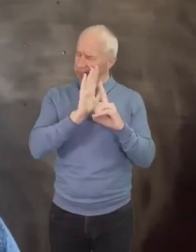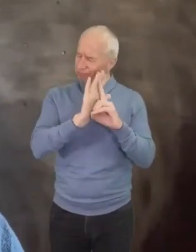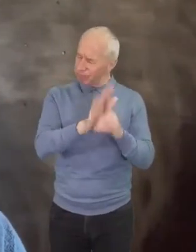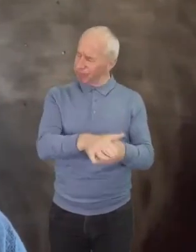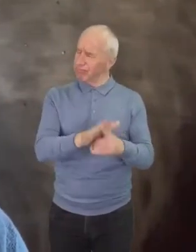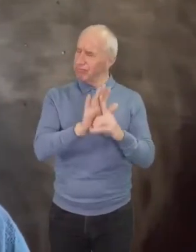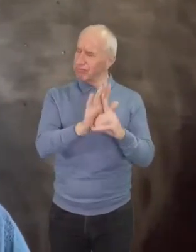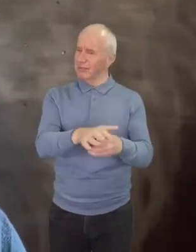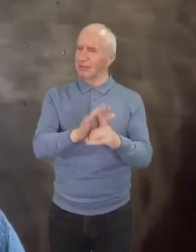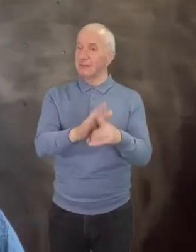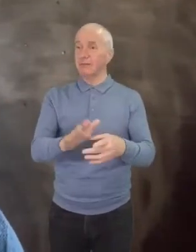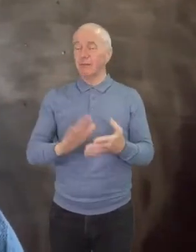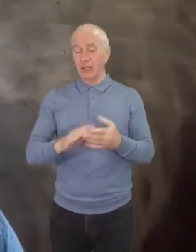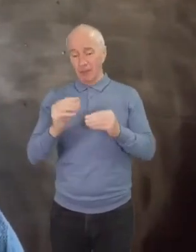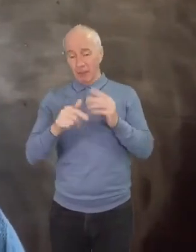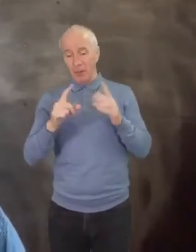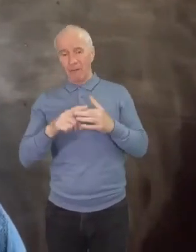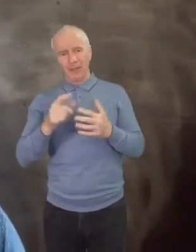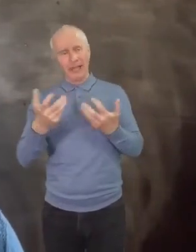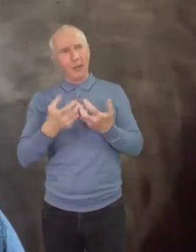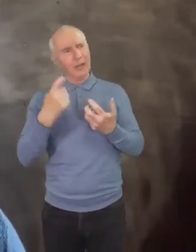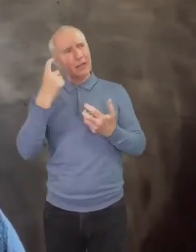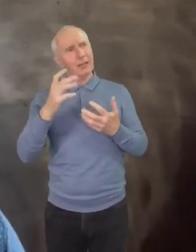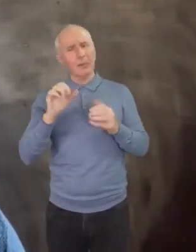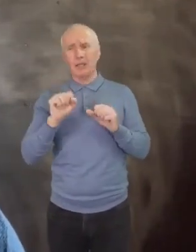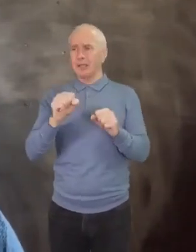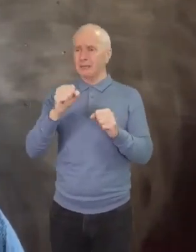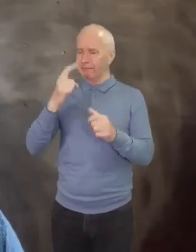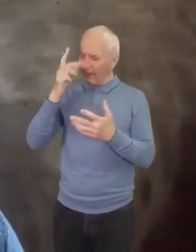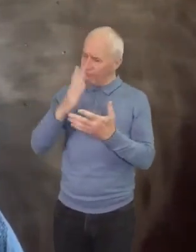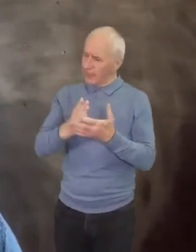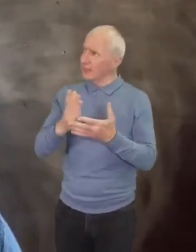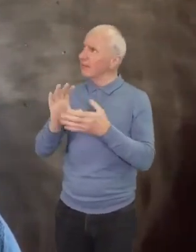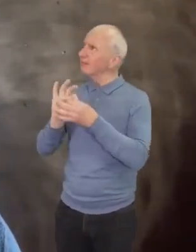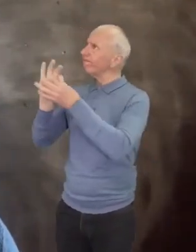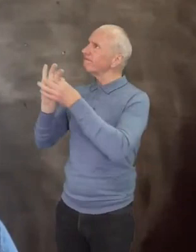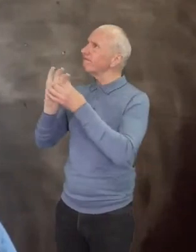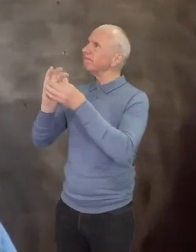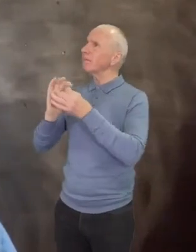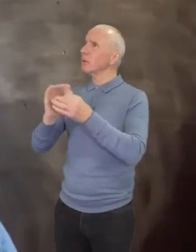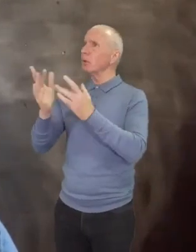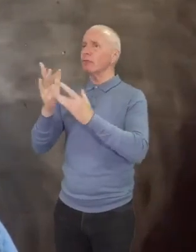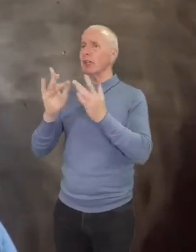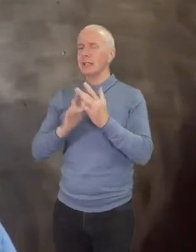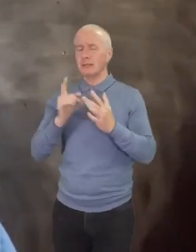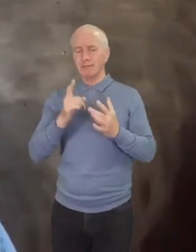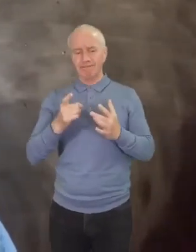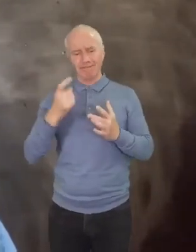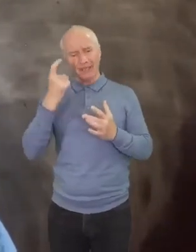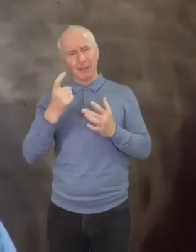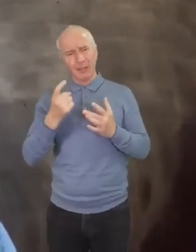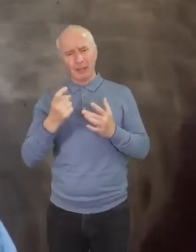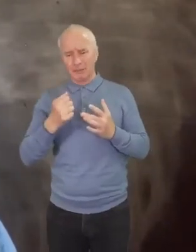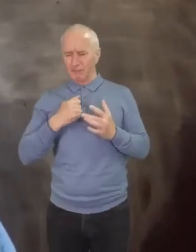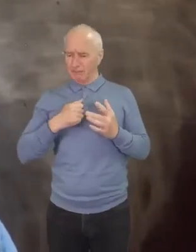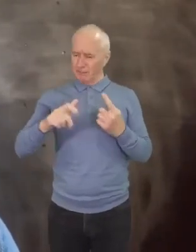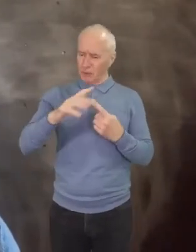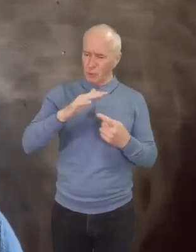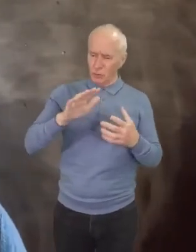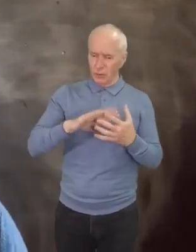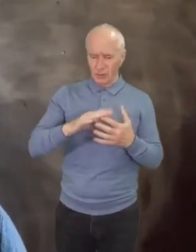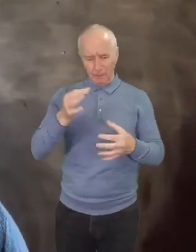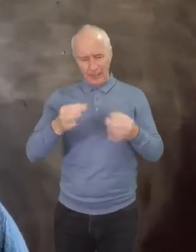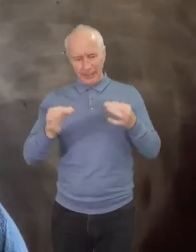construed his faith and his allegiance to Christ on a social and political level. Confessing